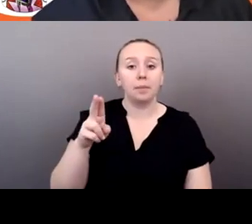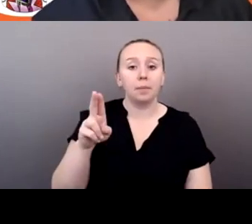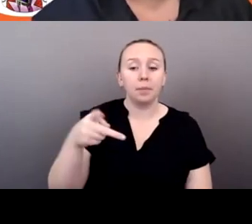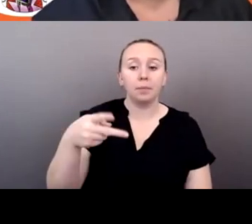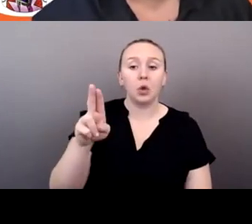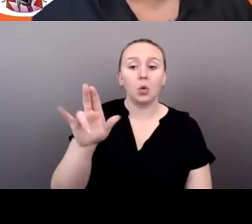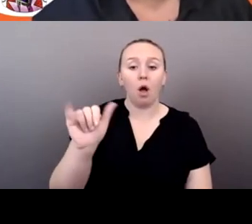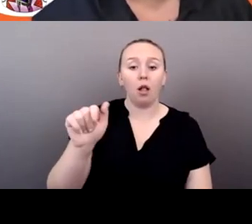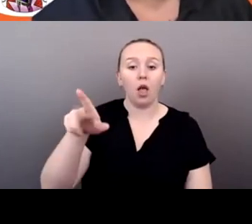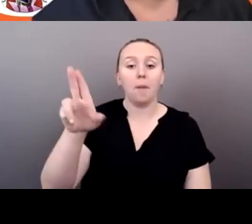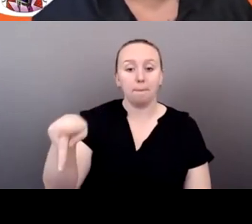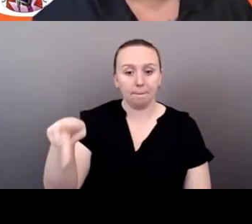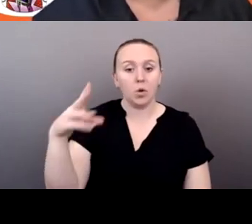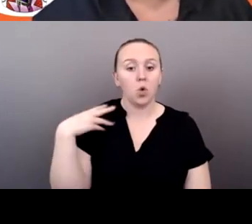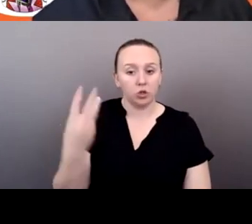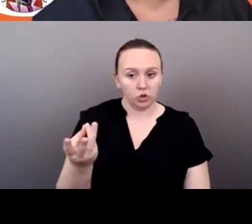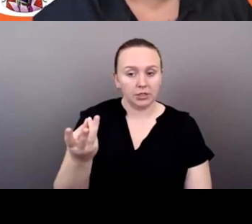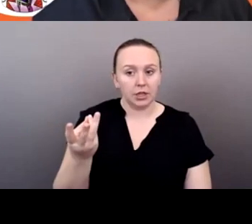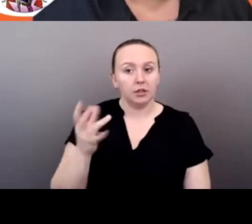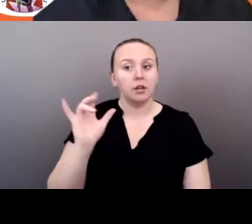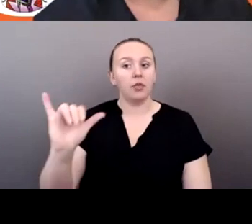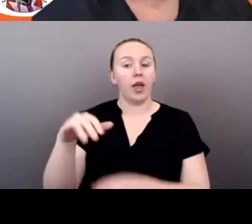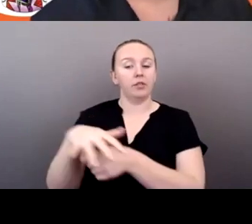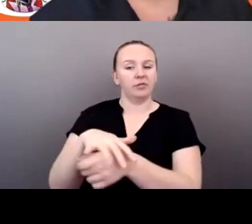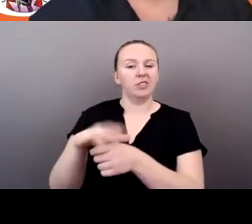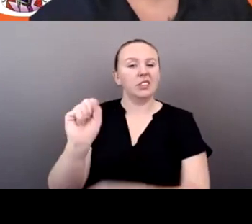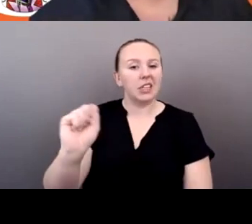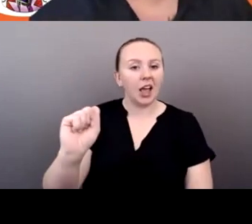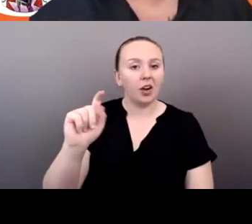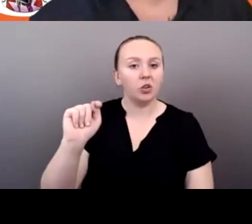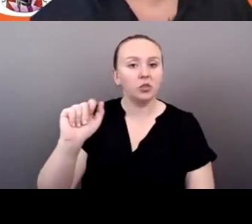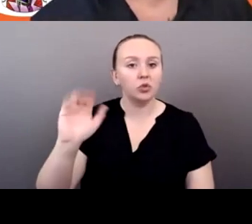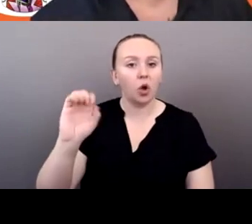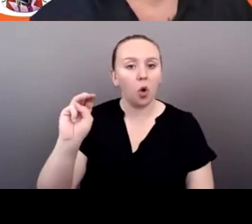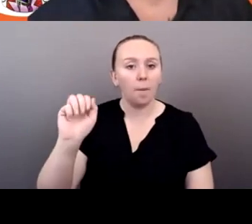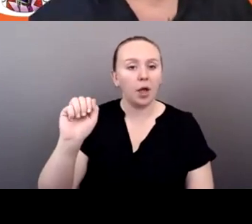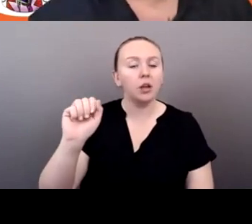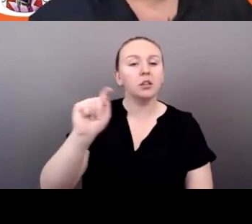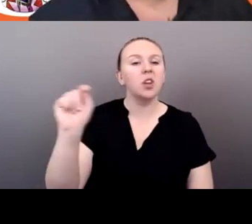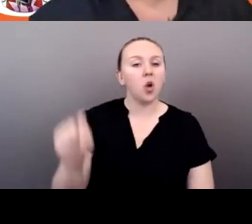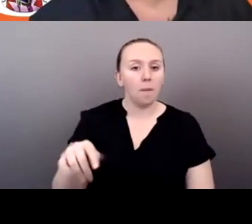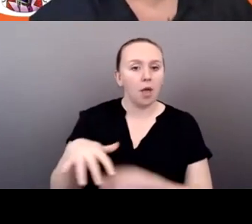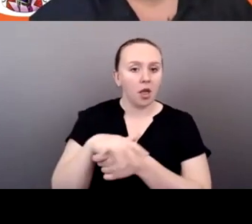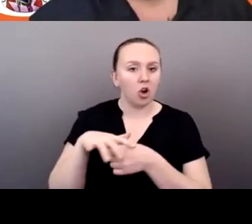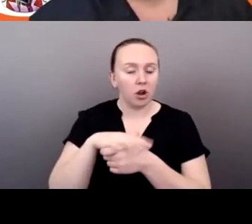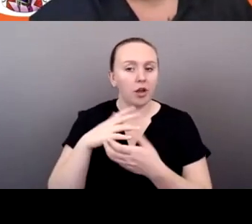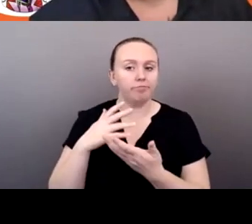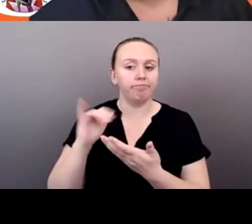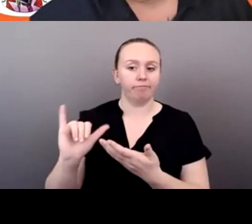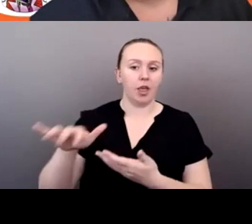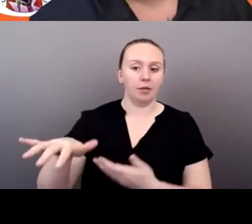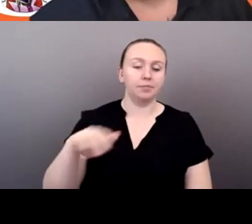I'm not mistaken. So that's where she's at in the Seattle-Tacoma area. Uh, but yes, she's, so those trainings, uh, from,